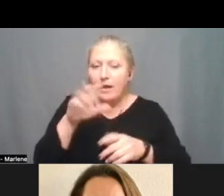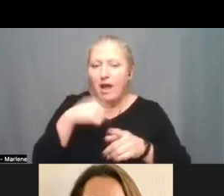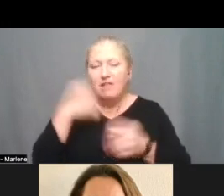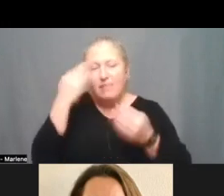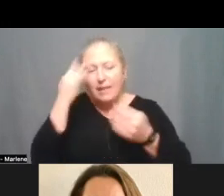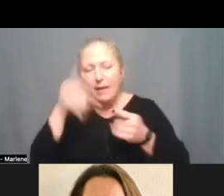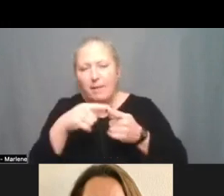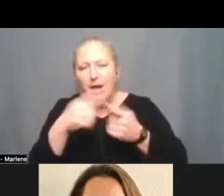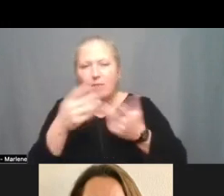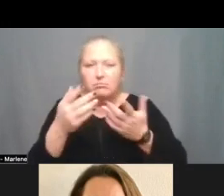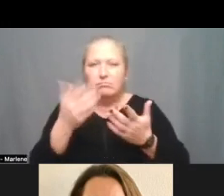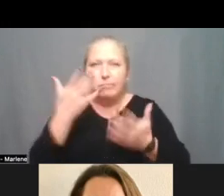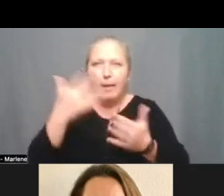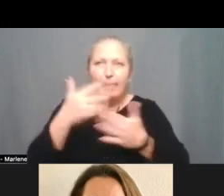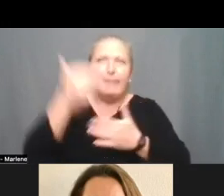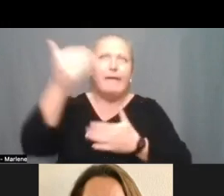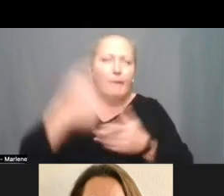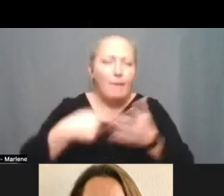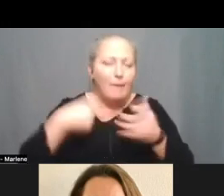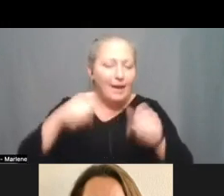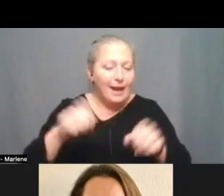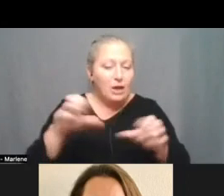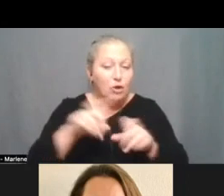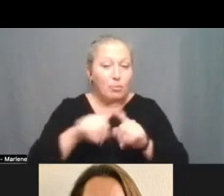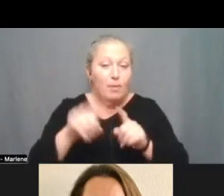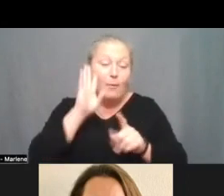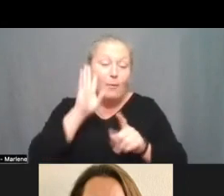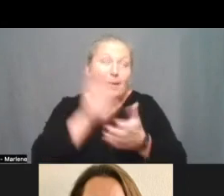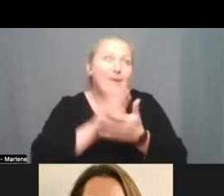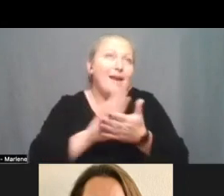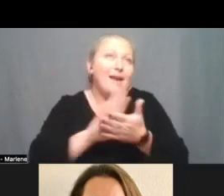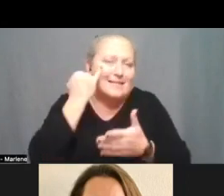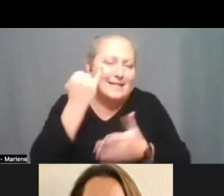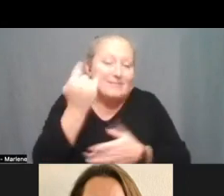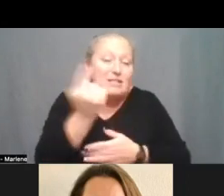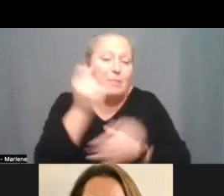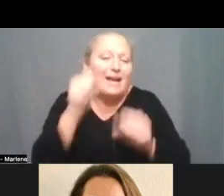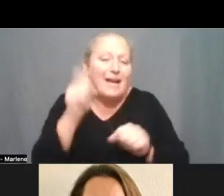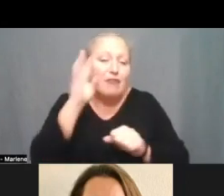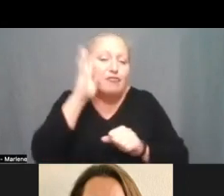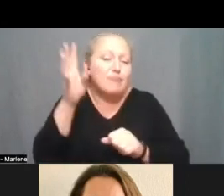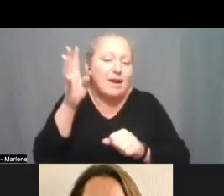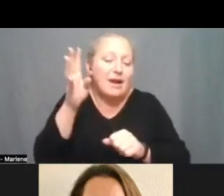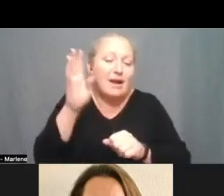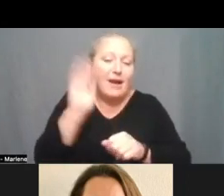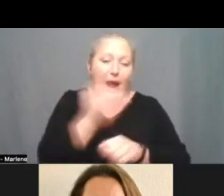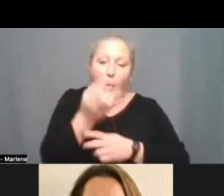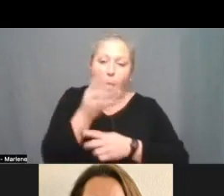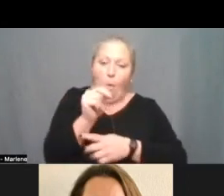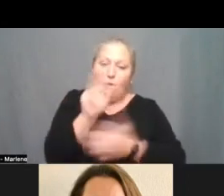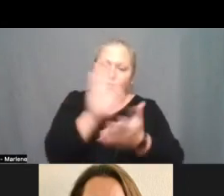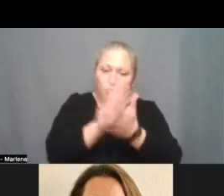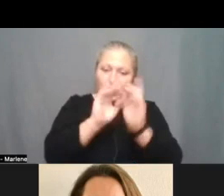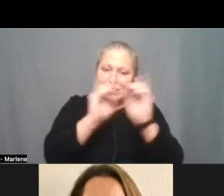beyond what we can do but it would be so lovely if that if somebody was able to create um our own school district